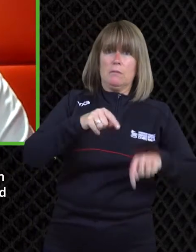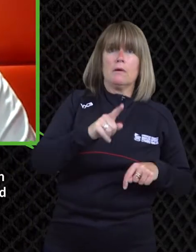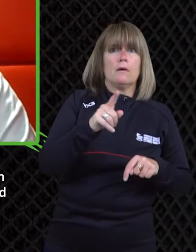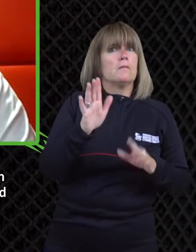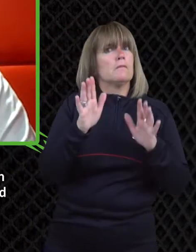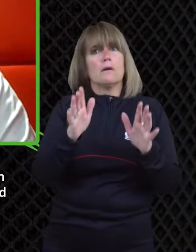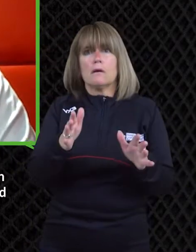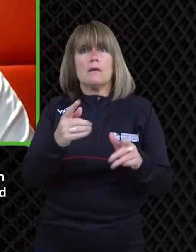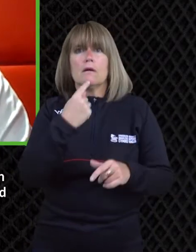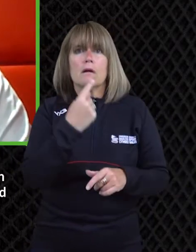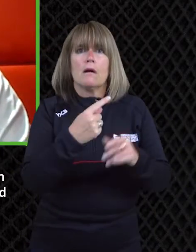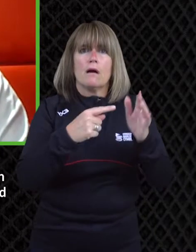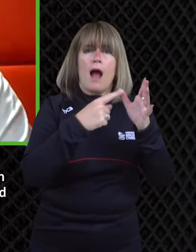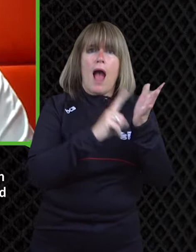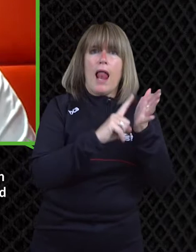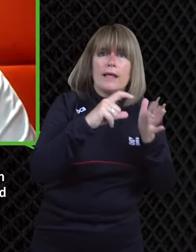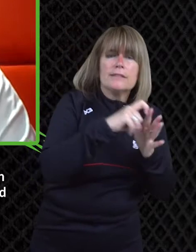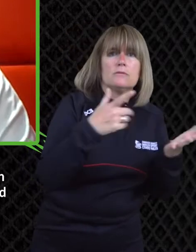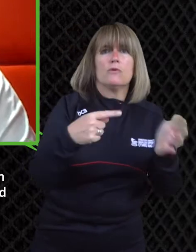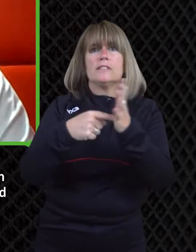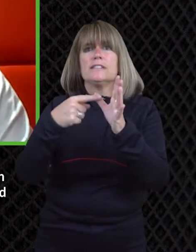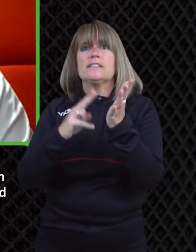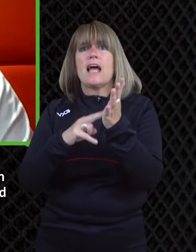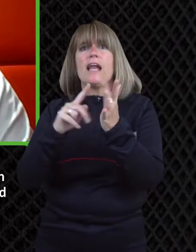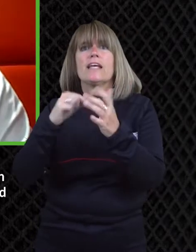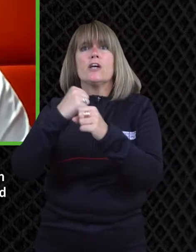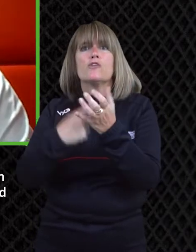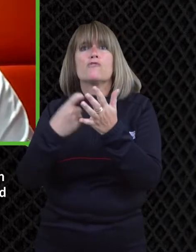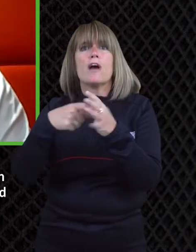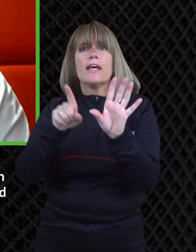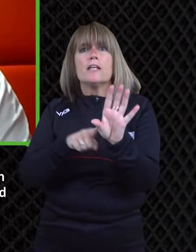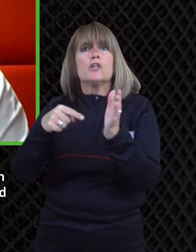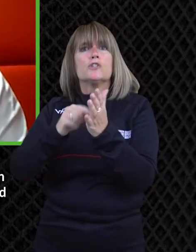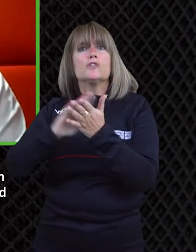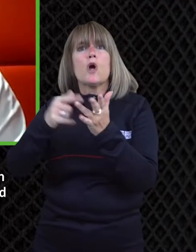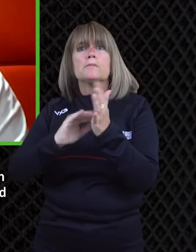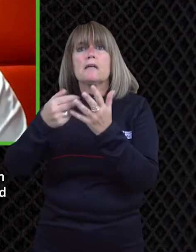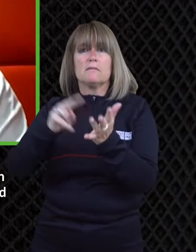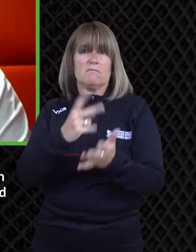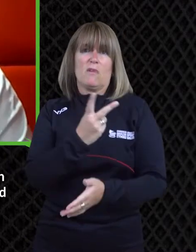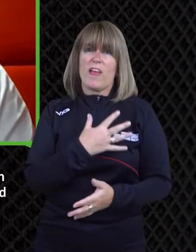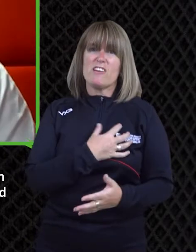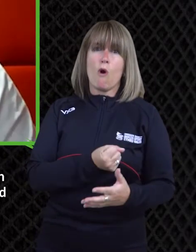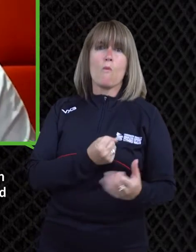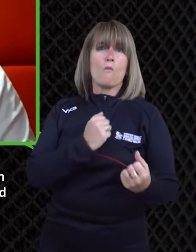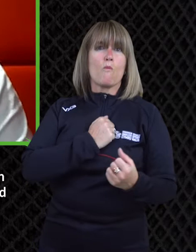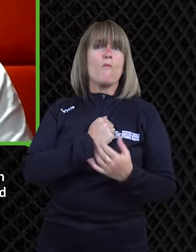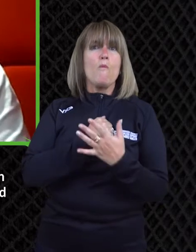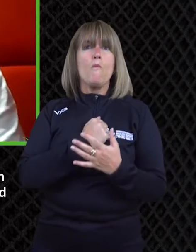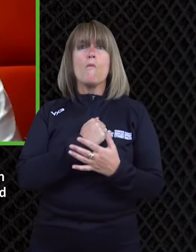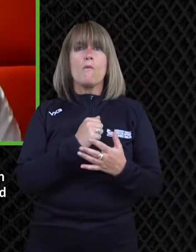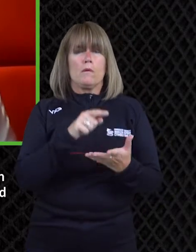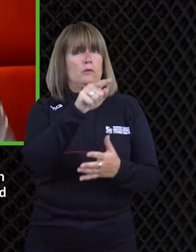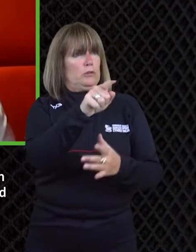i yeah i think it's great really that people are seeing themselves in the media um and i'm i'm sure there's countless disabled people